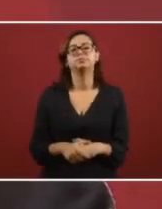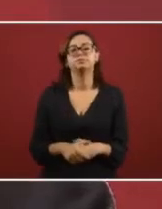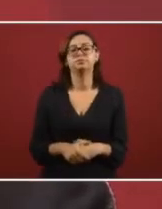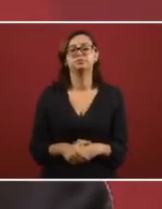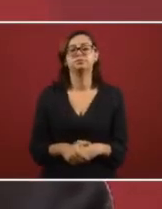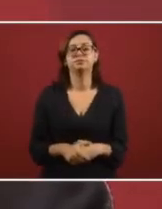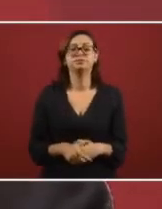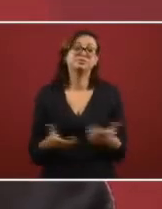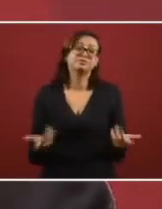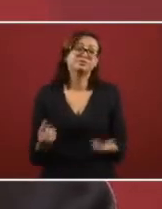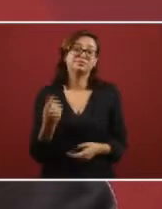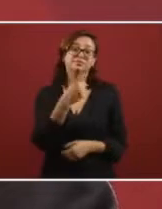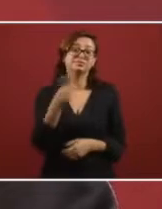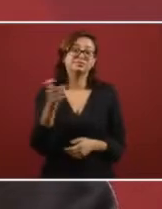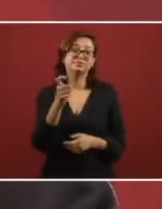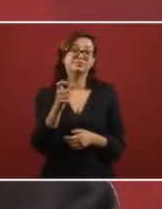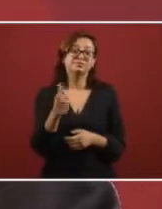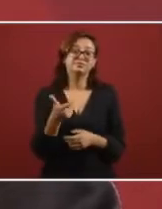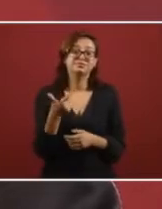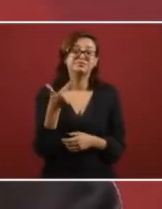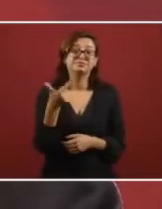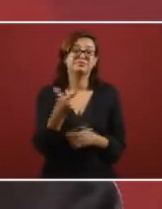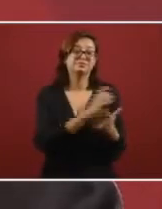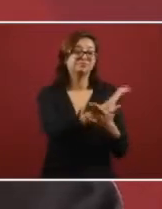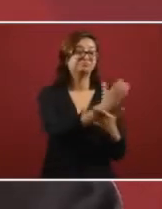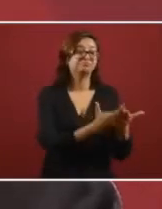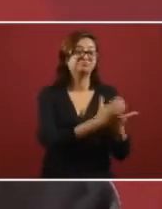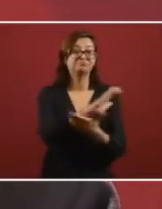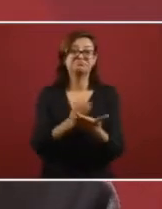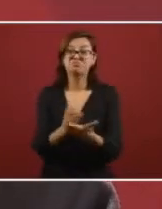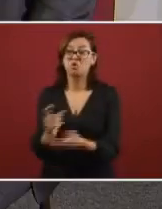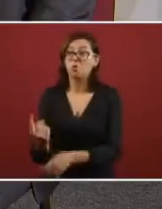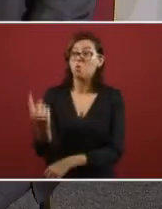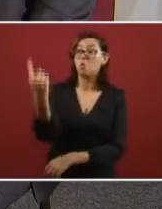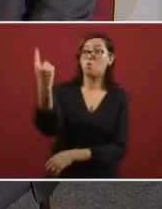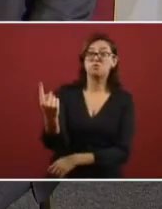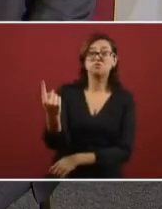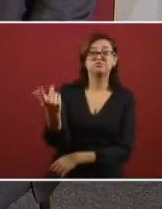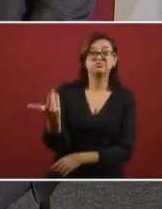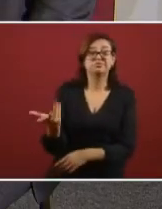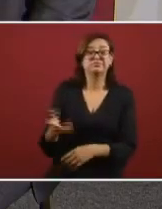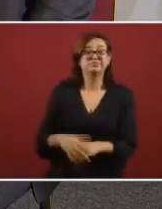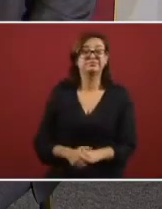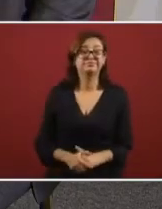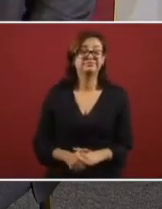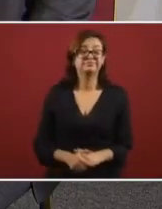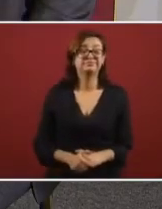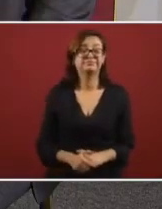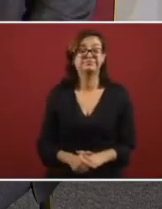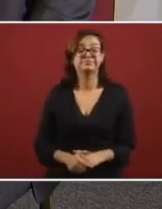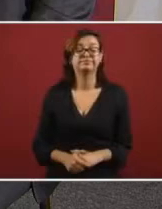when it comes to production of crude out of two hundred and seven contracts if